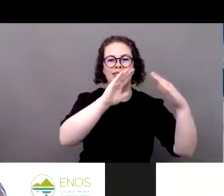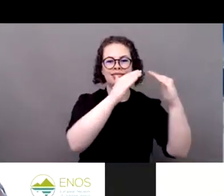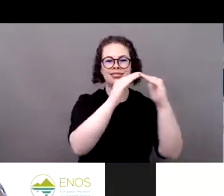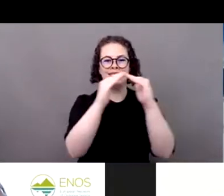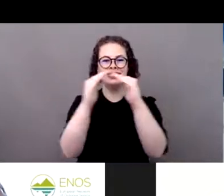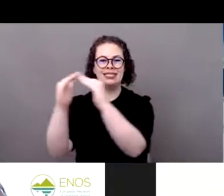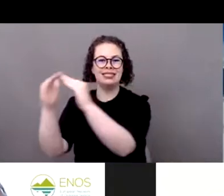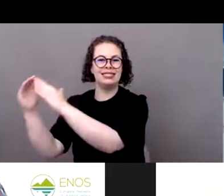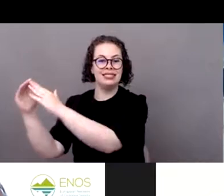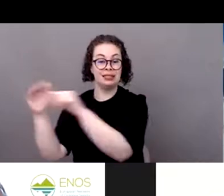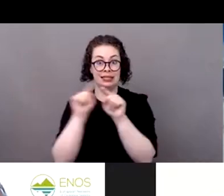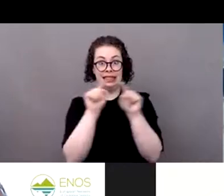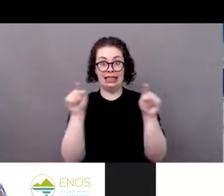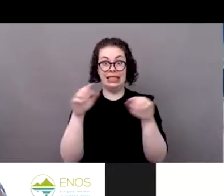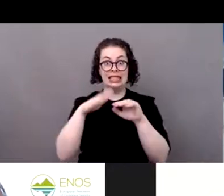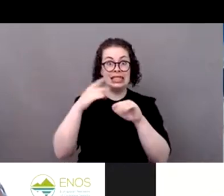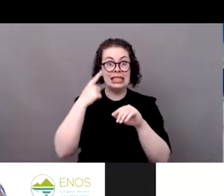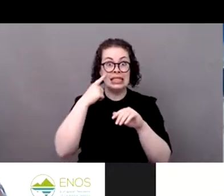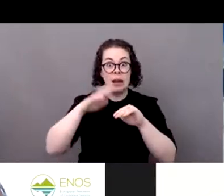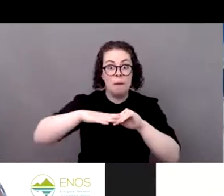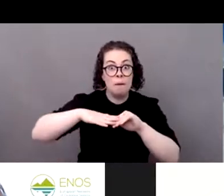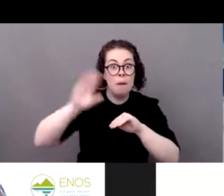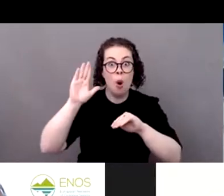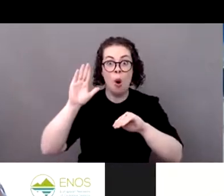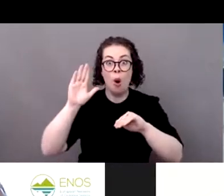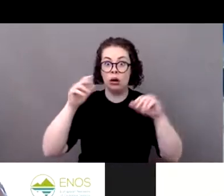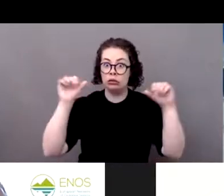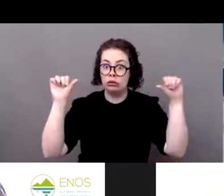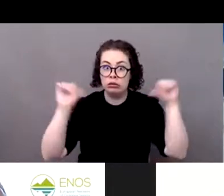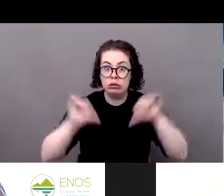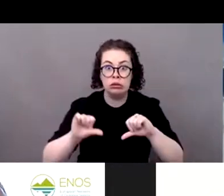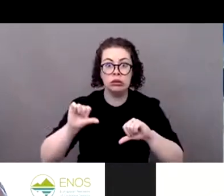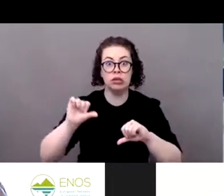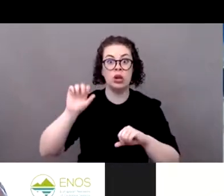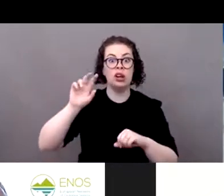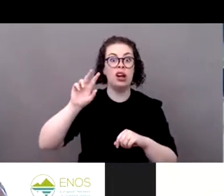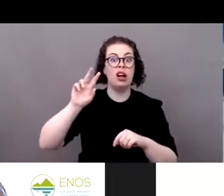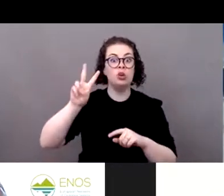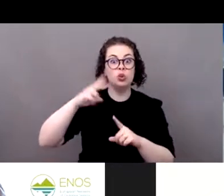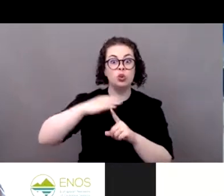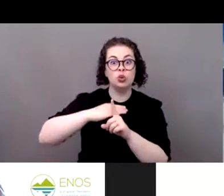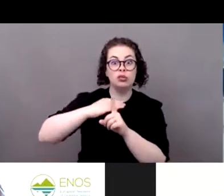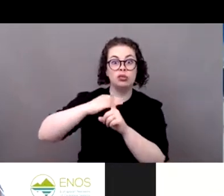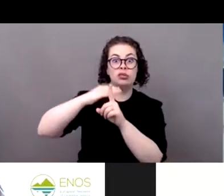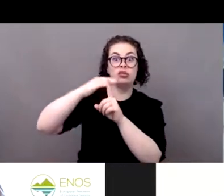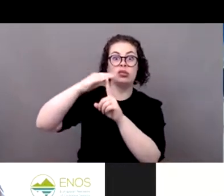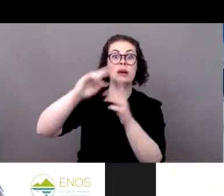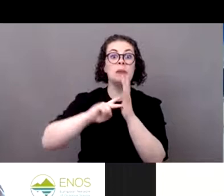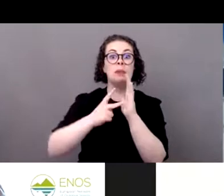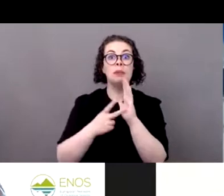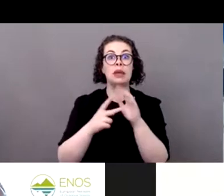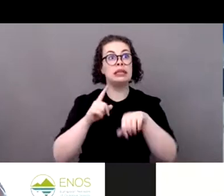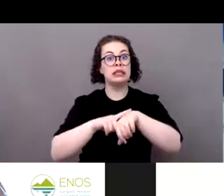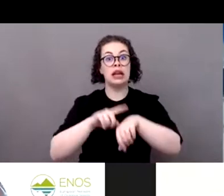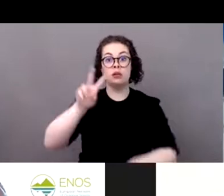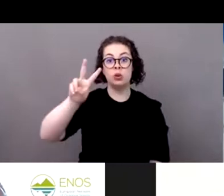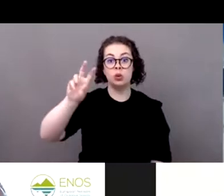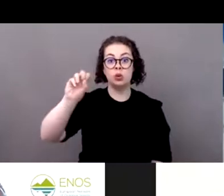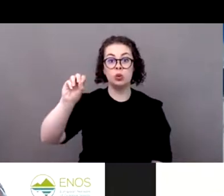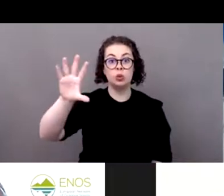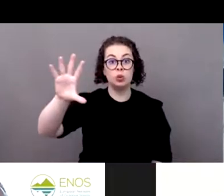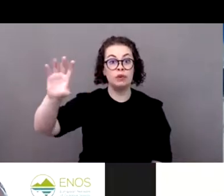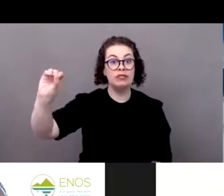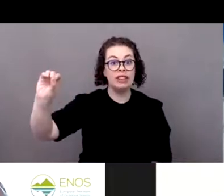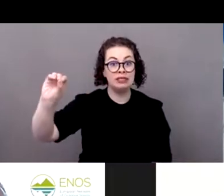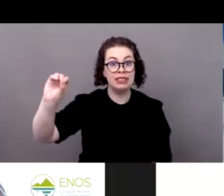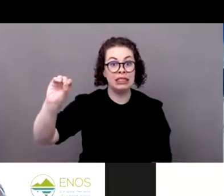currently have in the Alps are probably going to lose half of their ice by 2050. And we also know